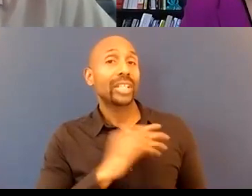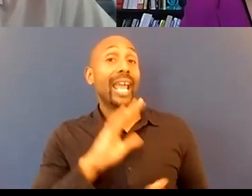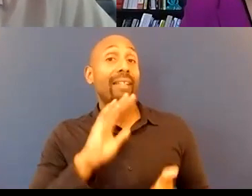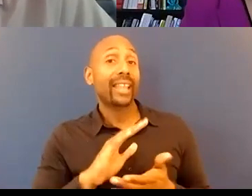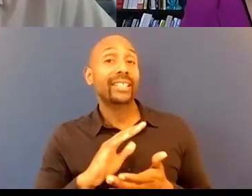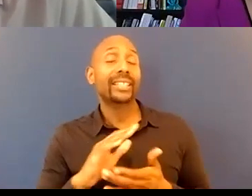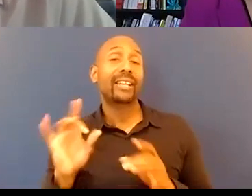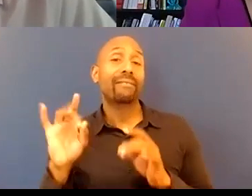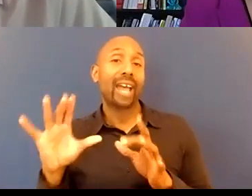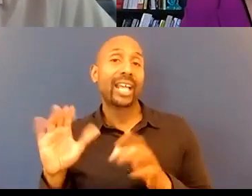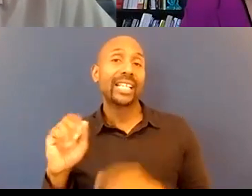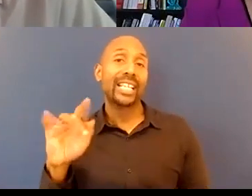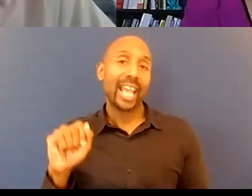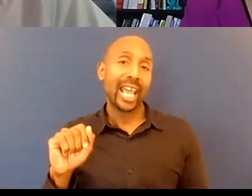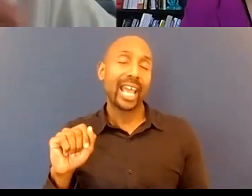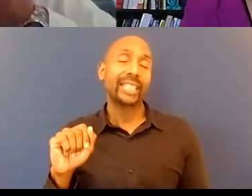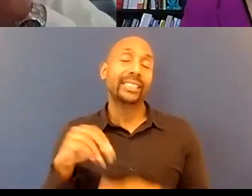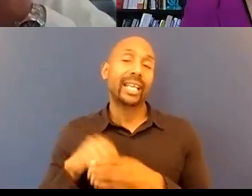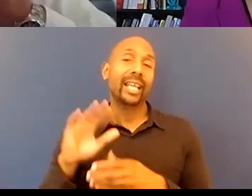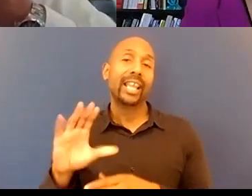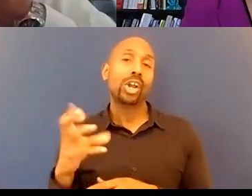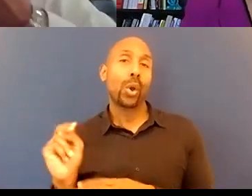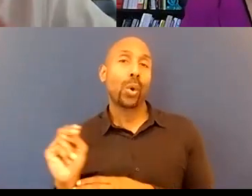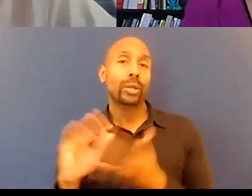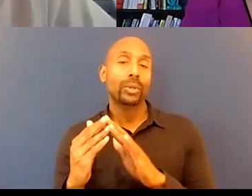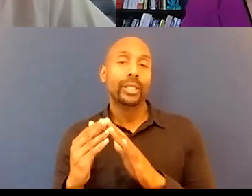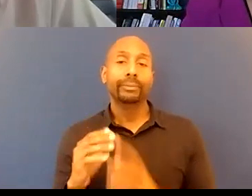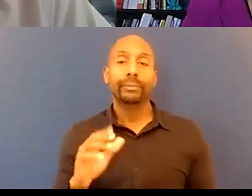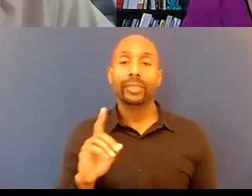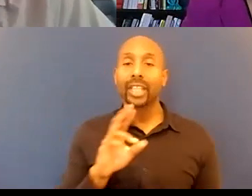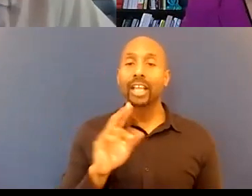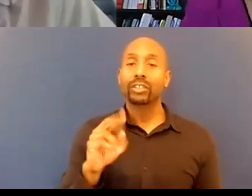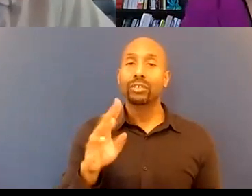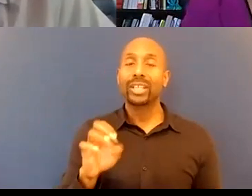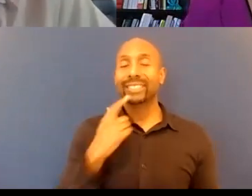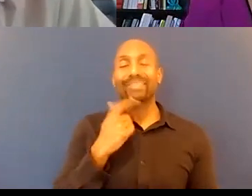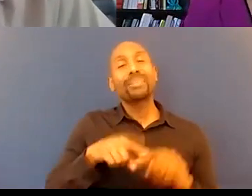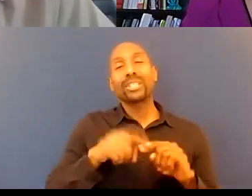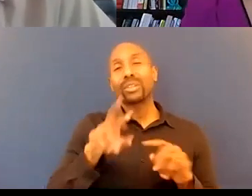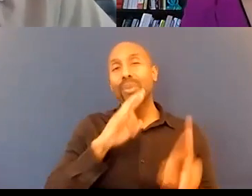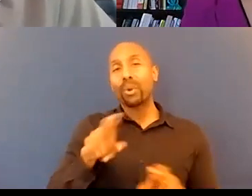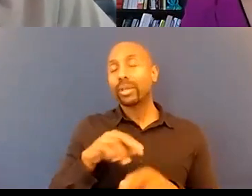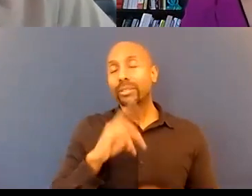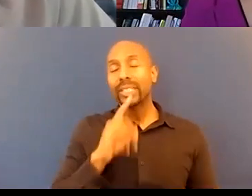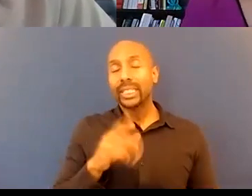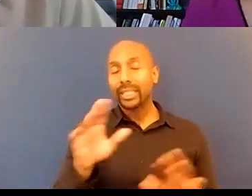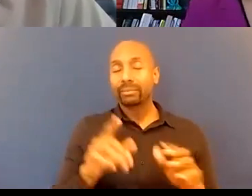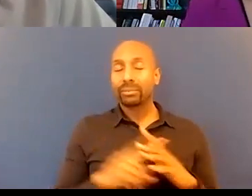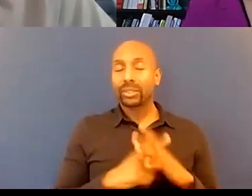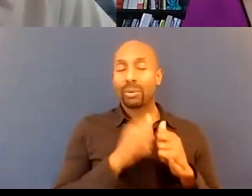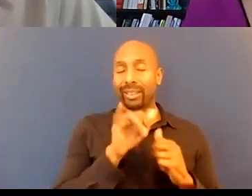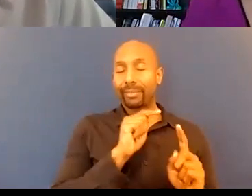so it depends on what report you're reading so let's let's start by grounding in that way but i want to speak more so to